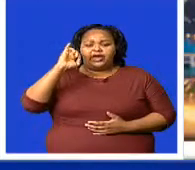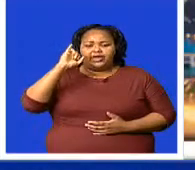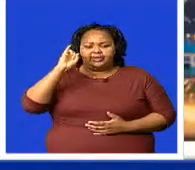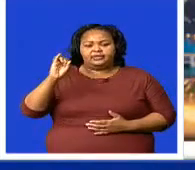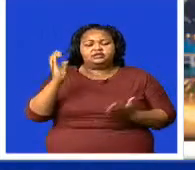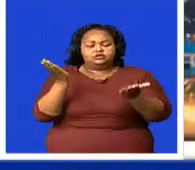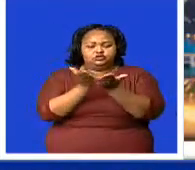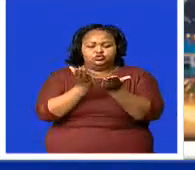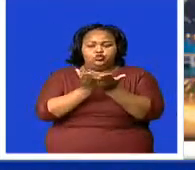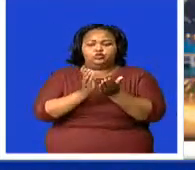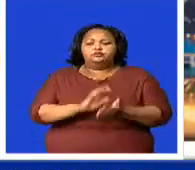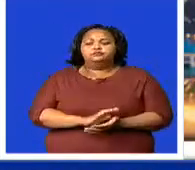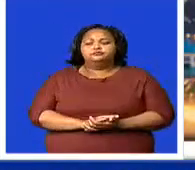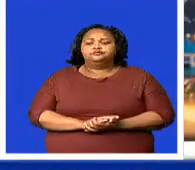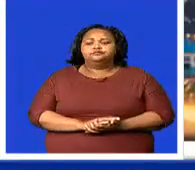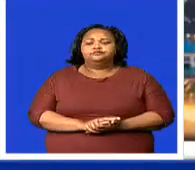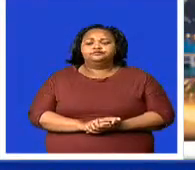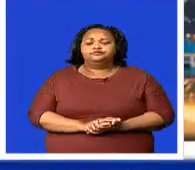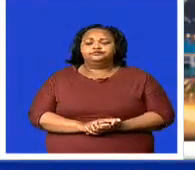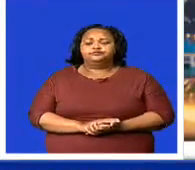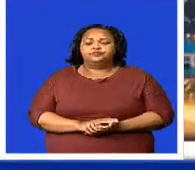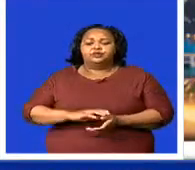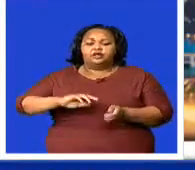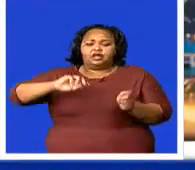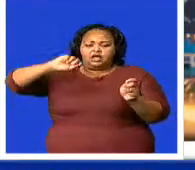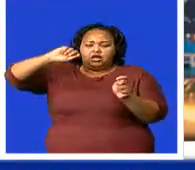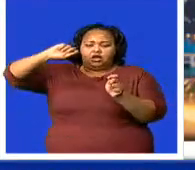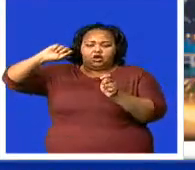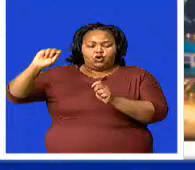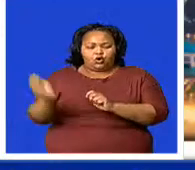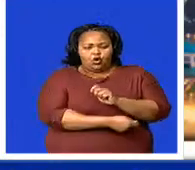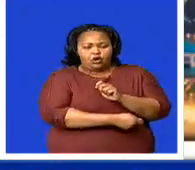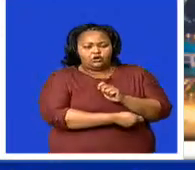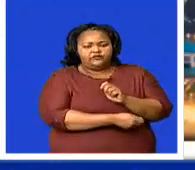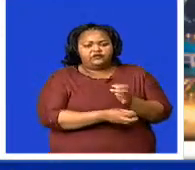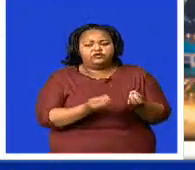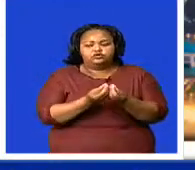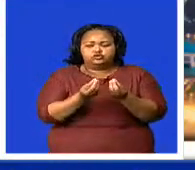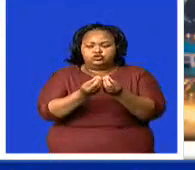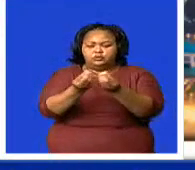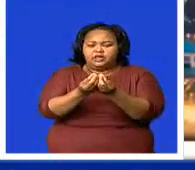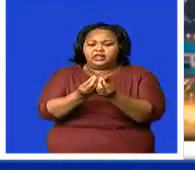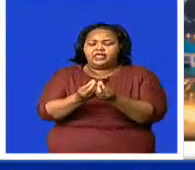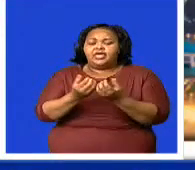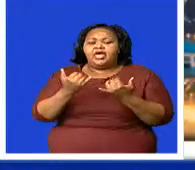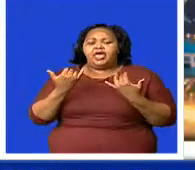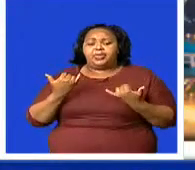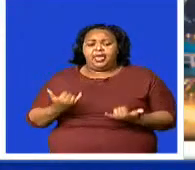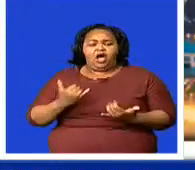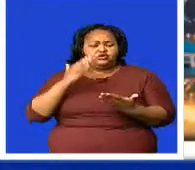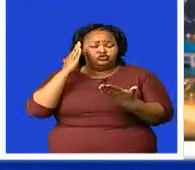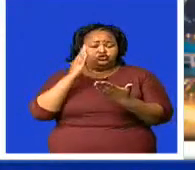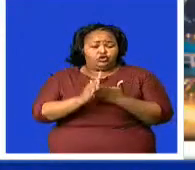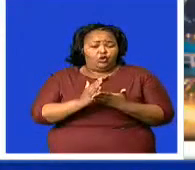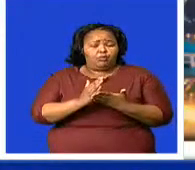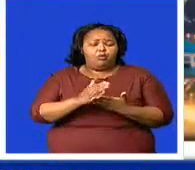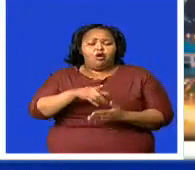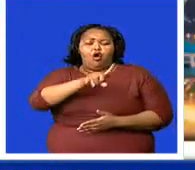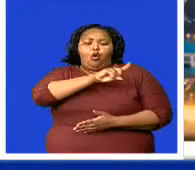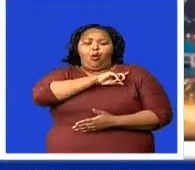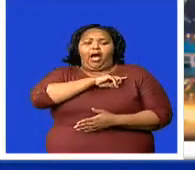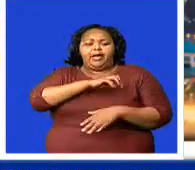All major open golf tournaments in the country have been suspended due to the ongoing